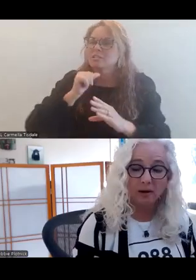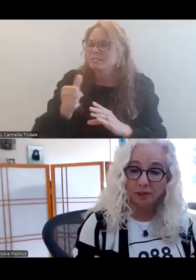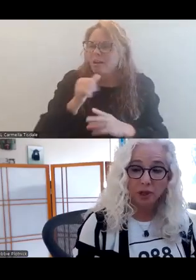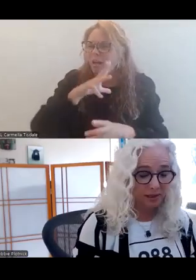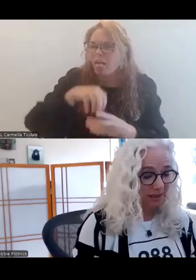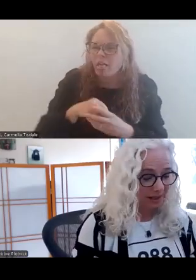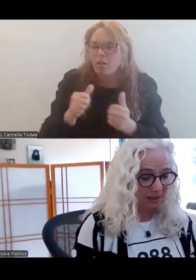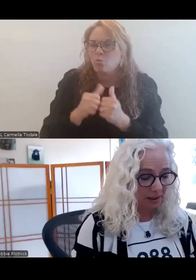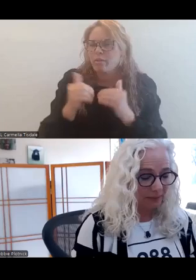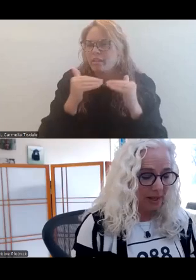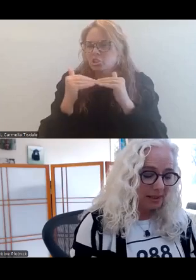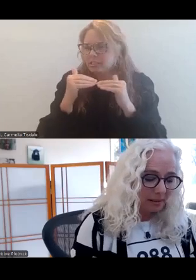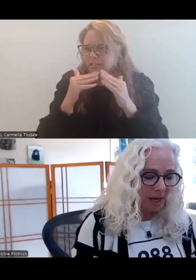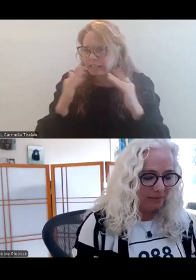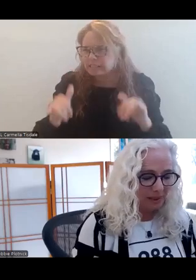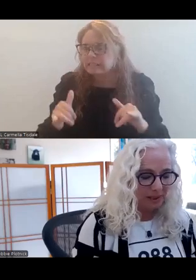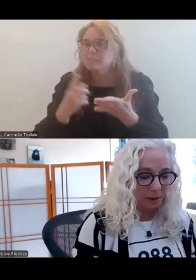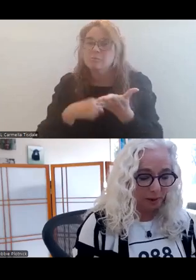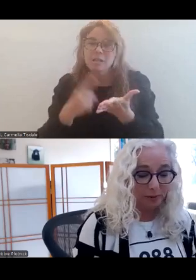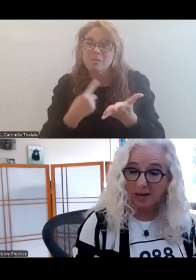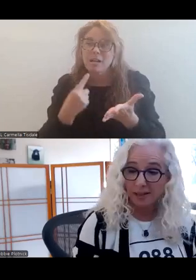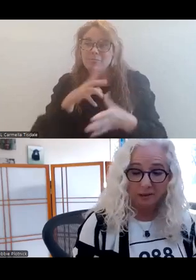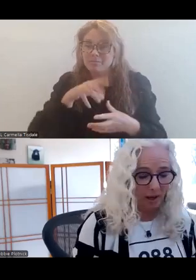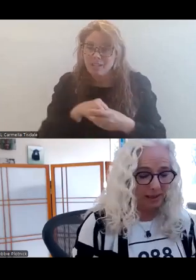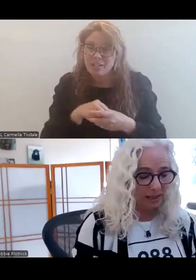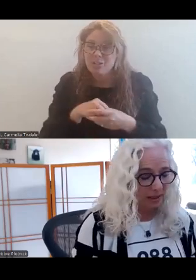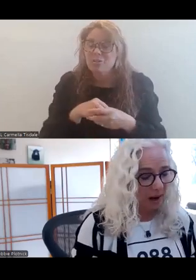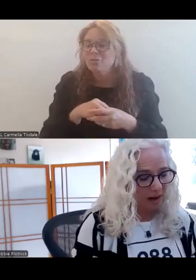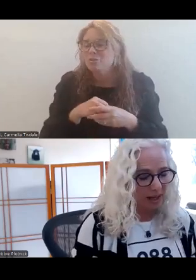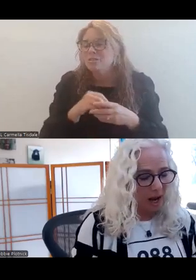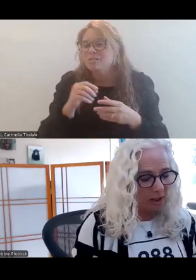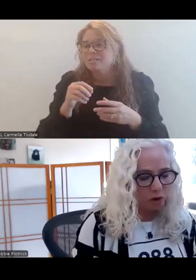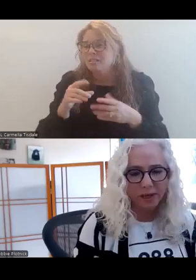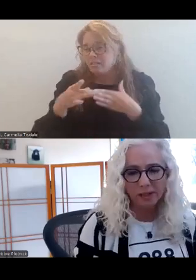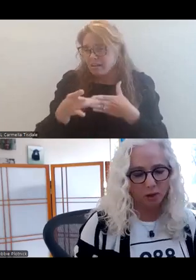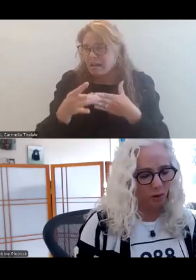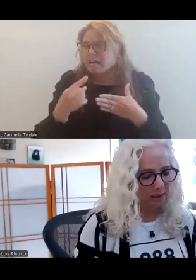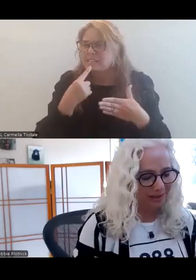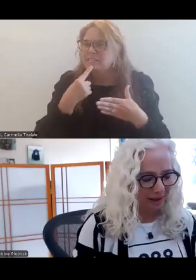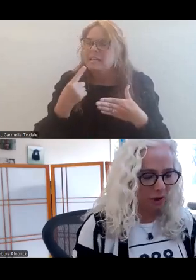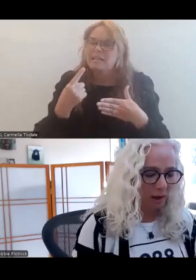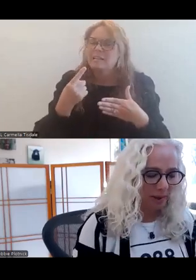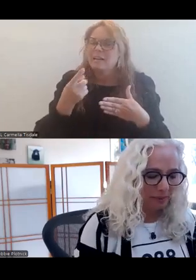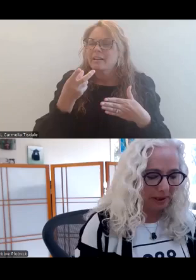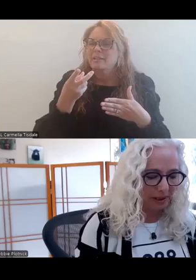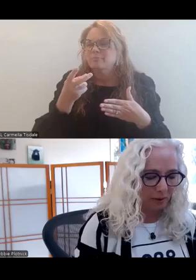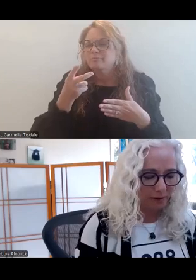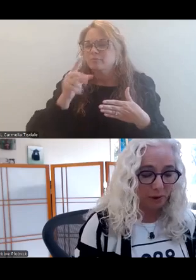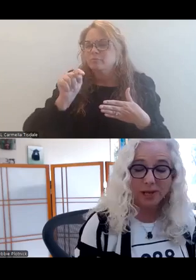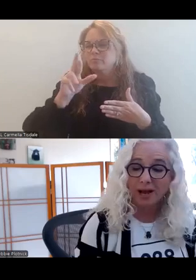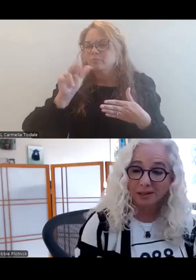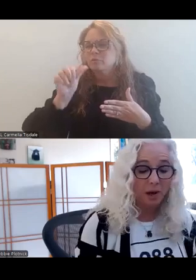aspect of the justice system. Sometimes this includes, as outlined in the guide, a transitory touch by